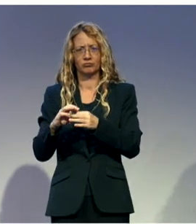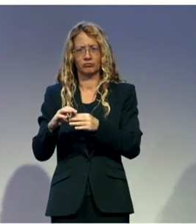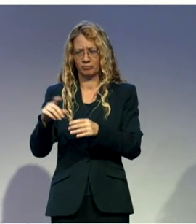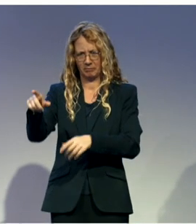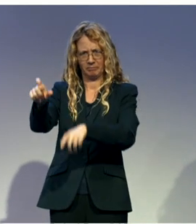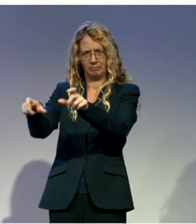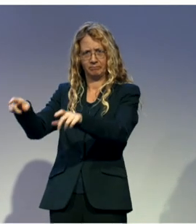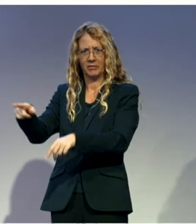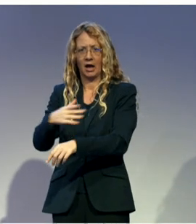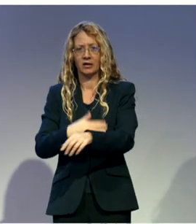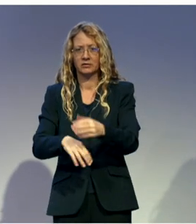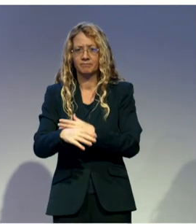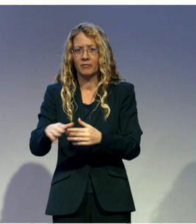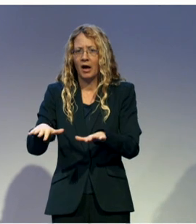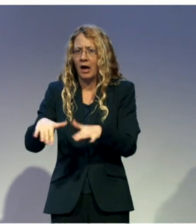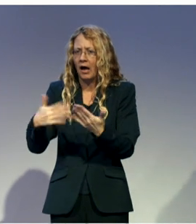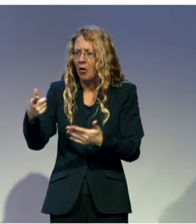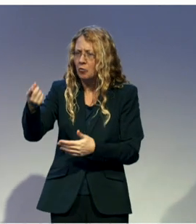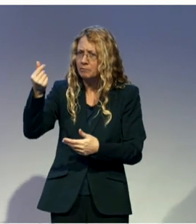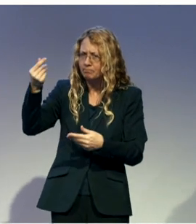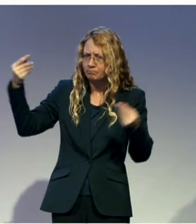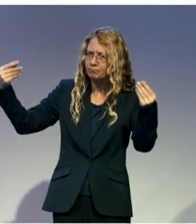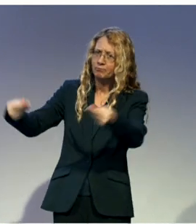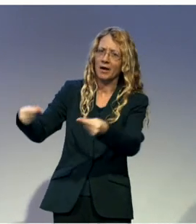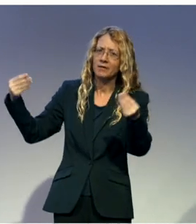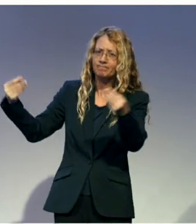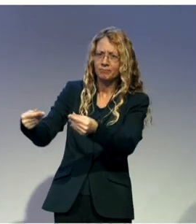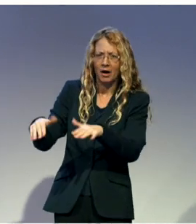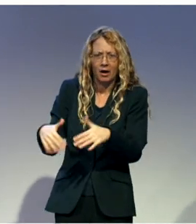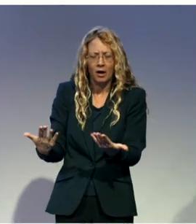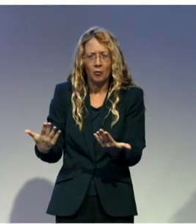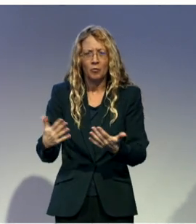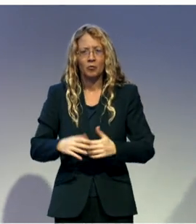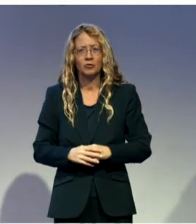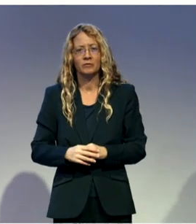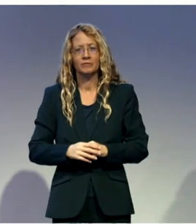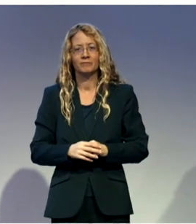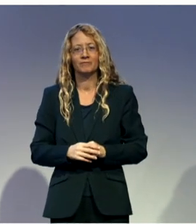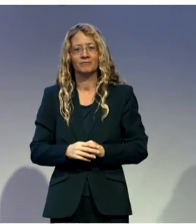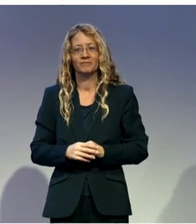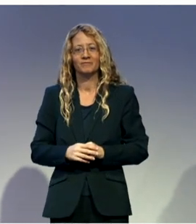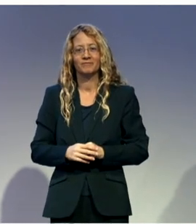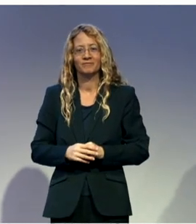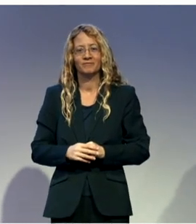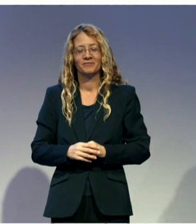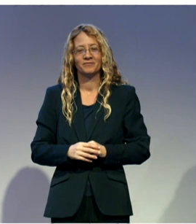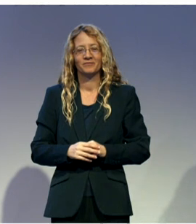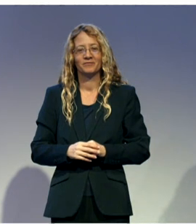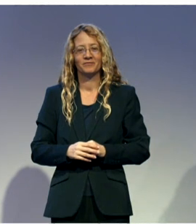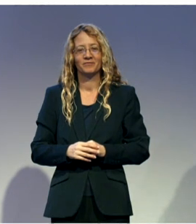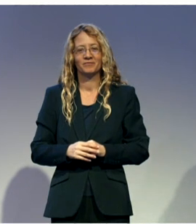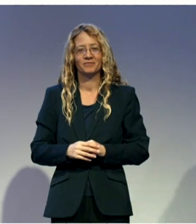The concept of political participation was initially supported by the ABILES Foundation, by the